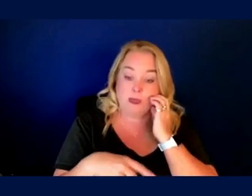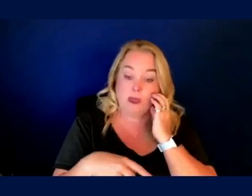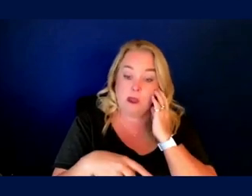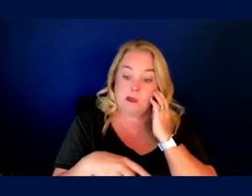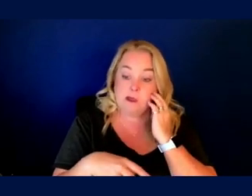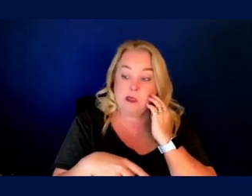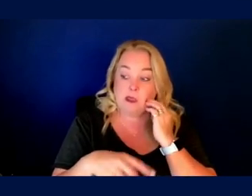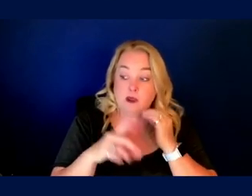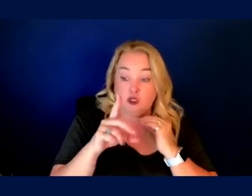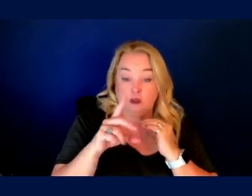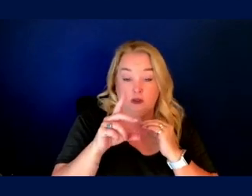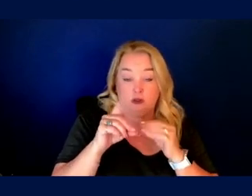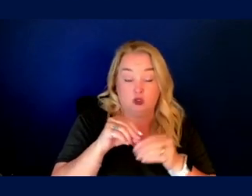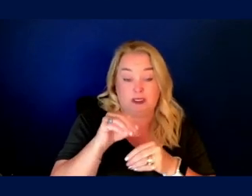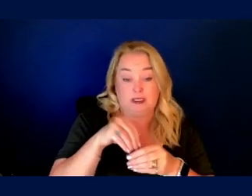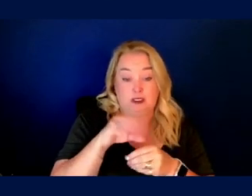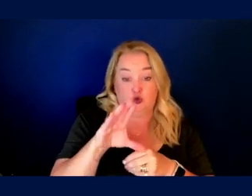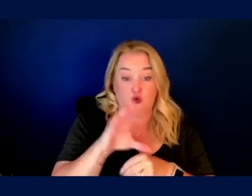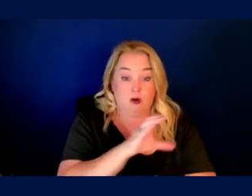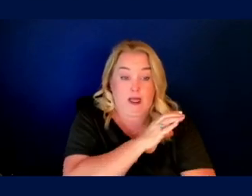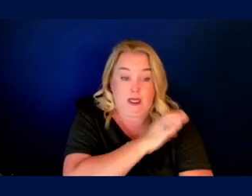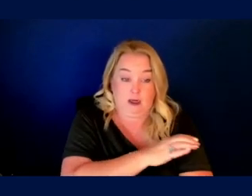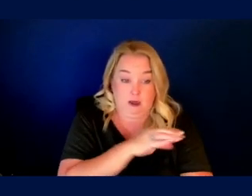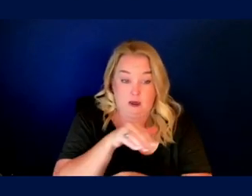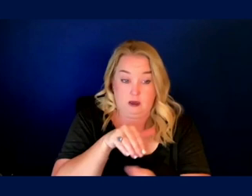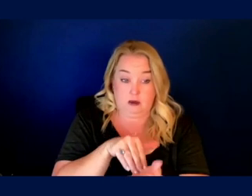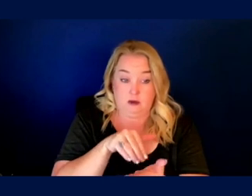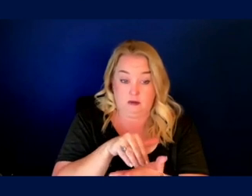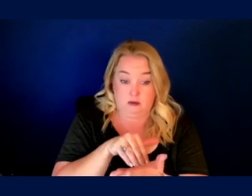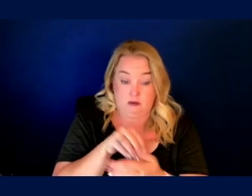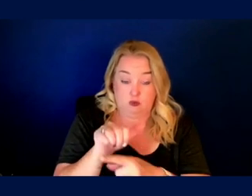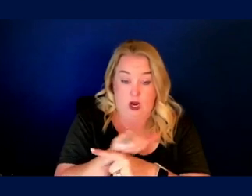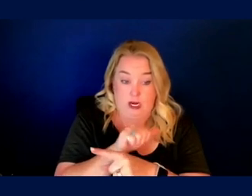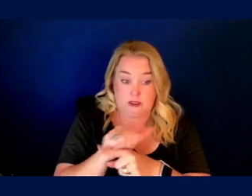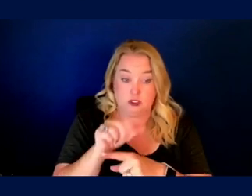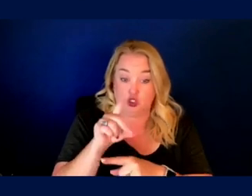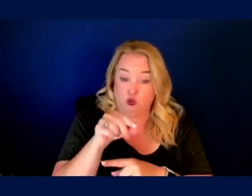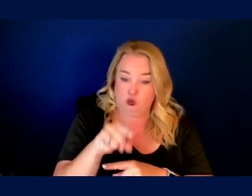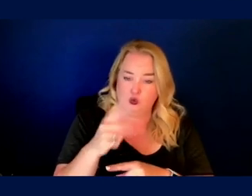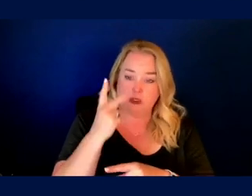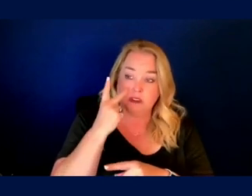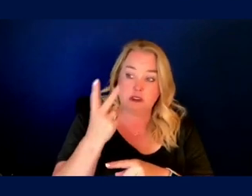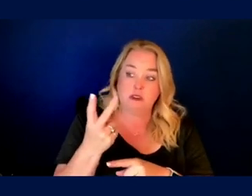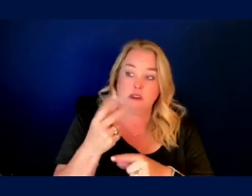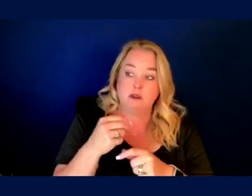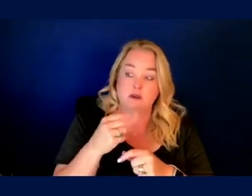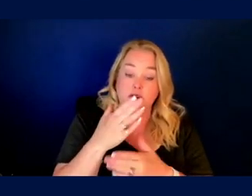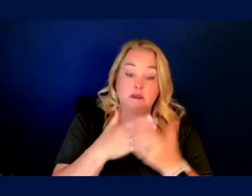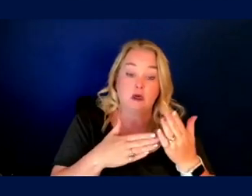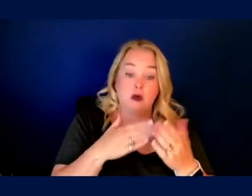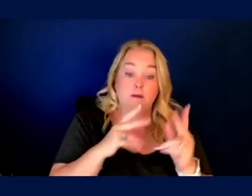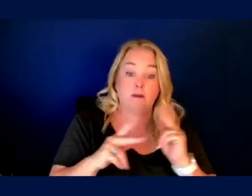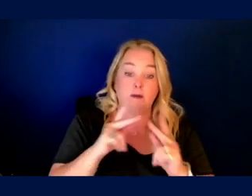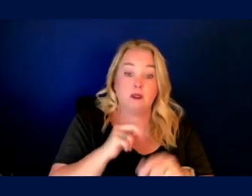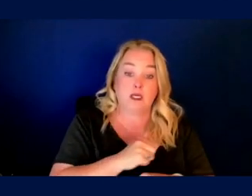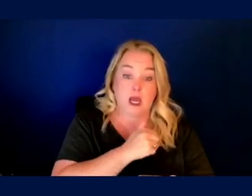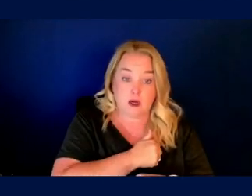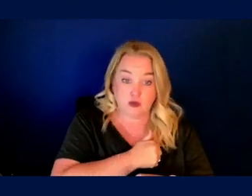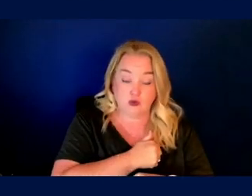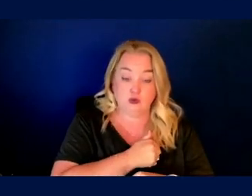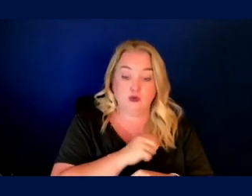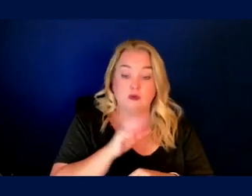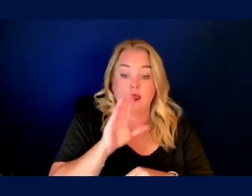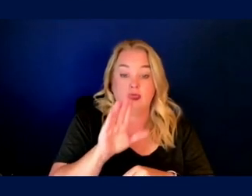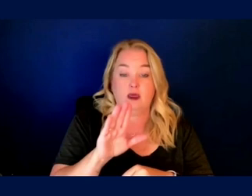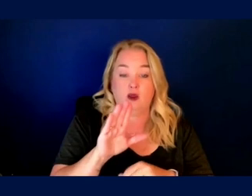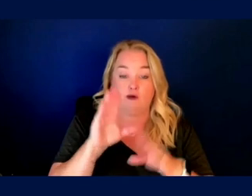Do you, in your clinical practice, do you find that people's attitudes, their care for the